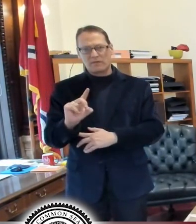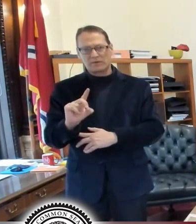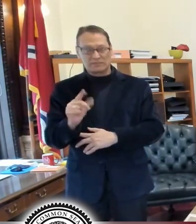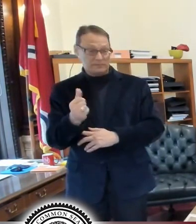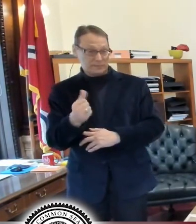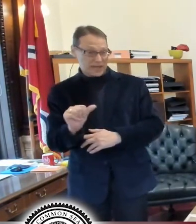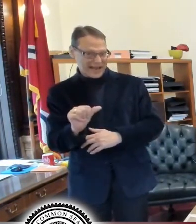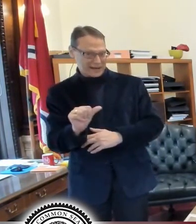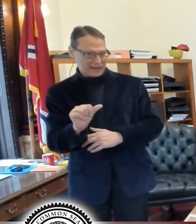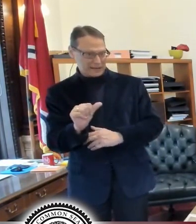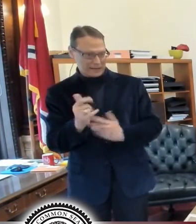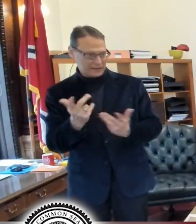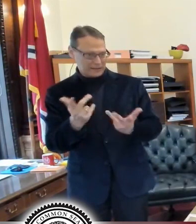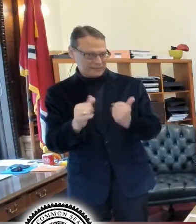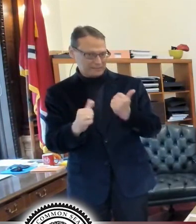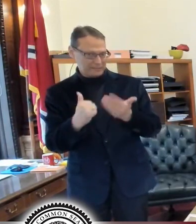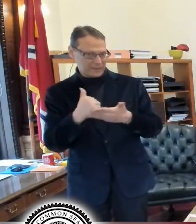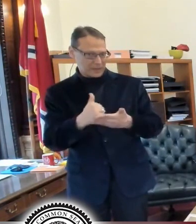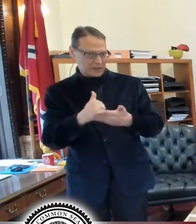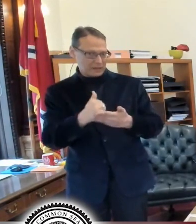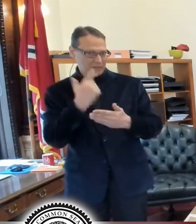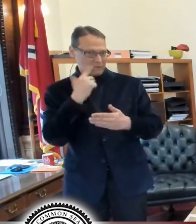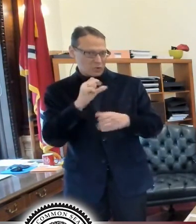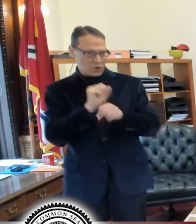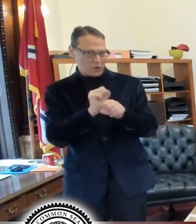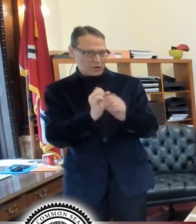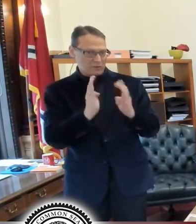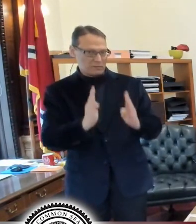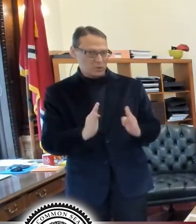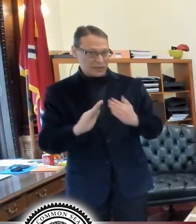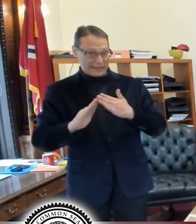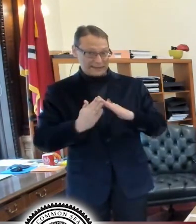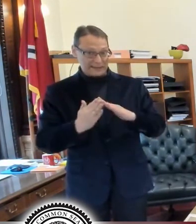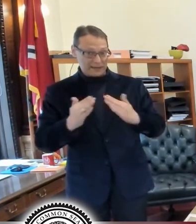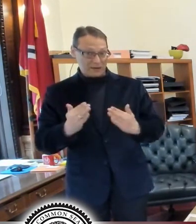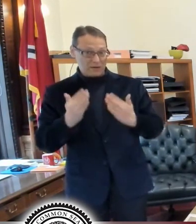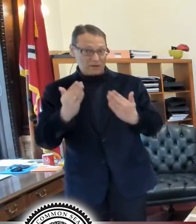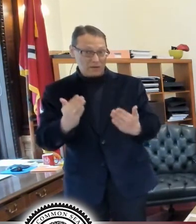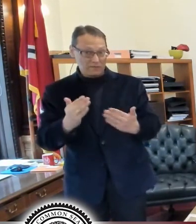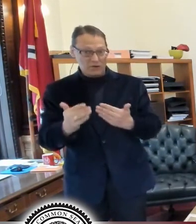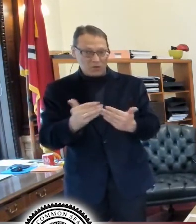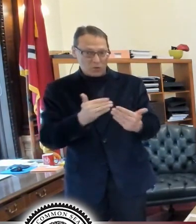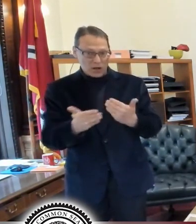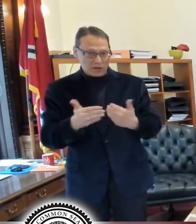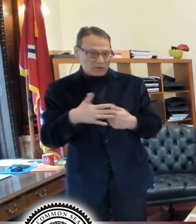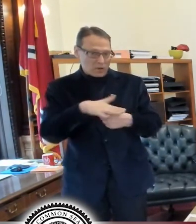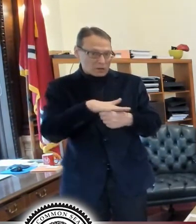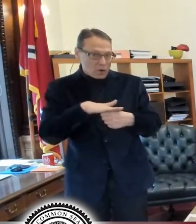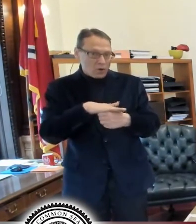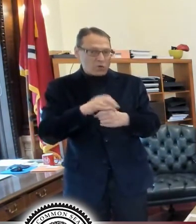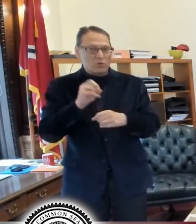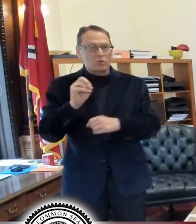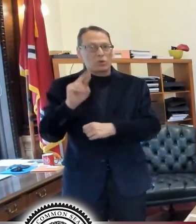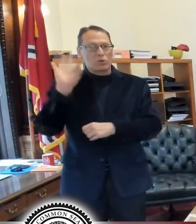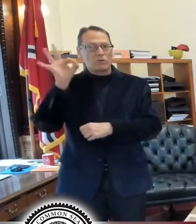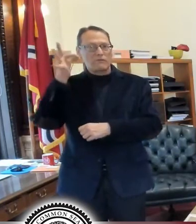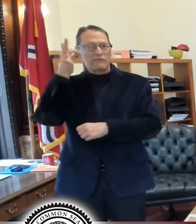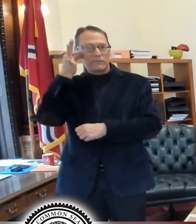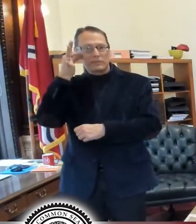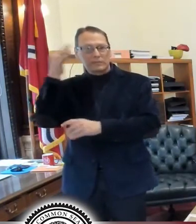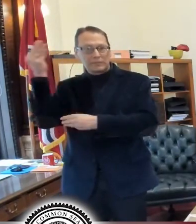Is there any, any sort of assistance for employees that the city can offer, whether it be locally or coming from the federal government?